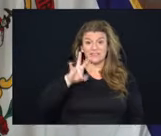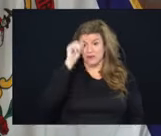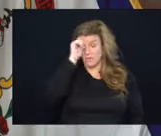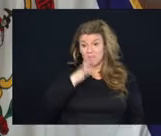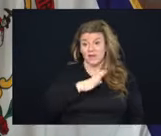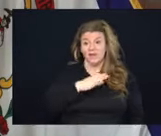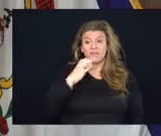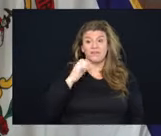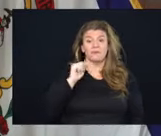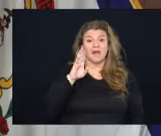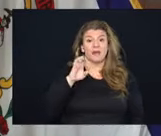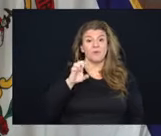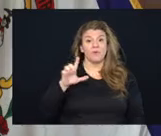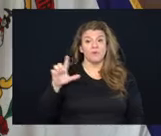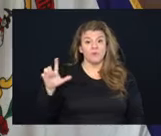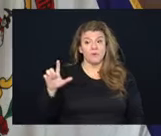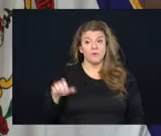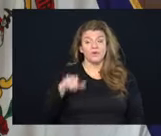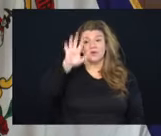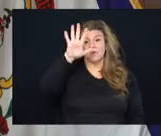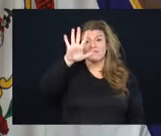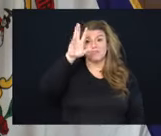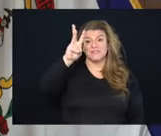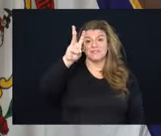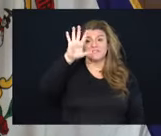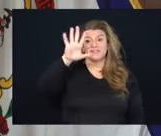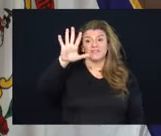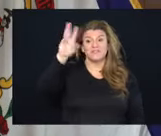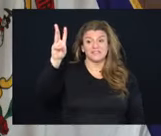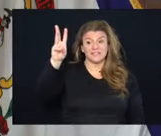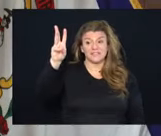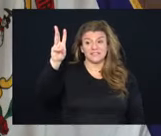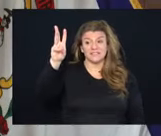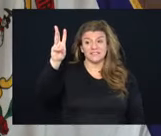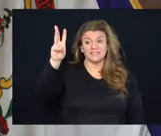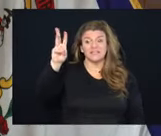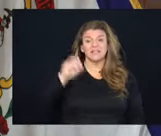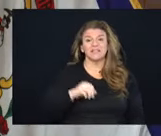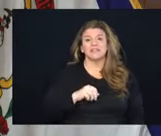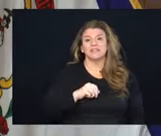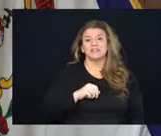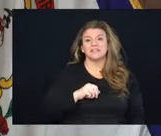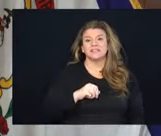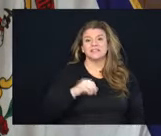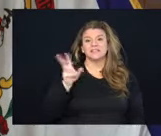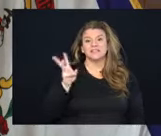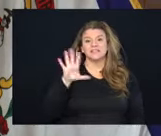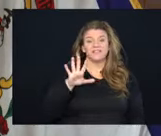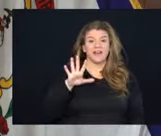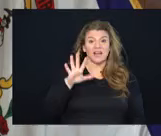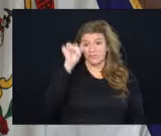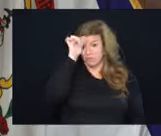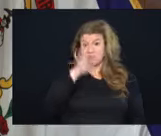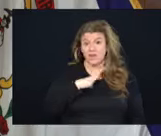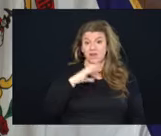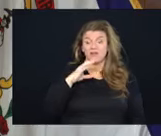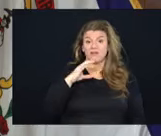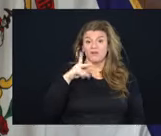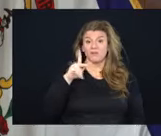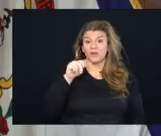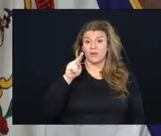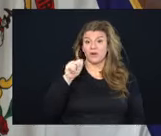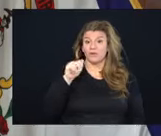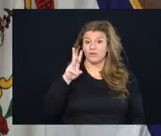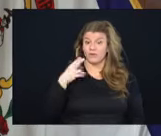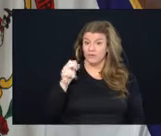old male from Cabell County. The 5,656th death a 65 year old male from Kanawh